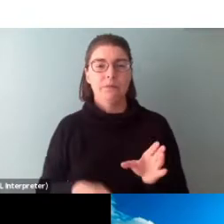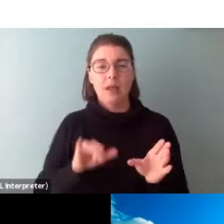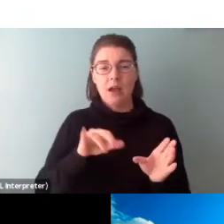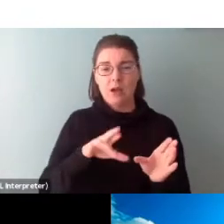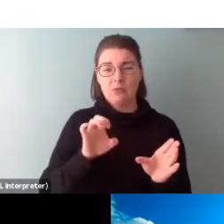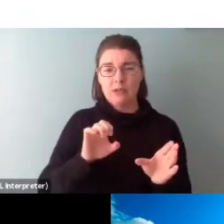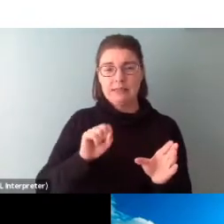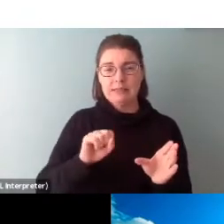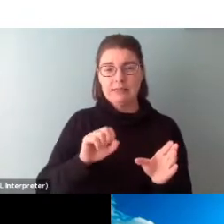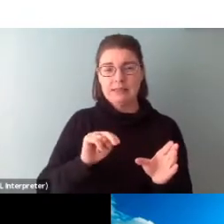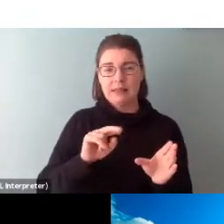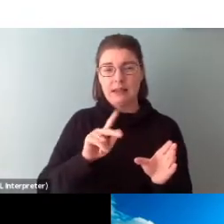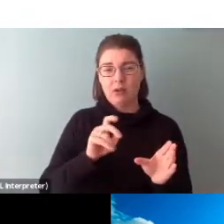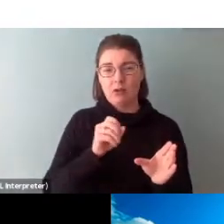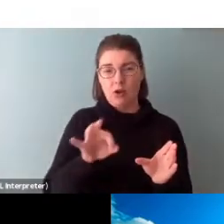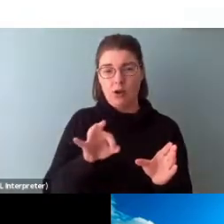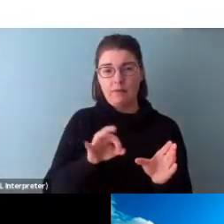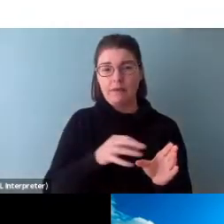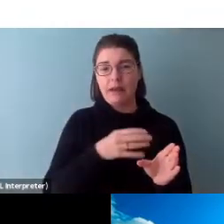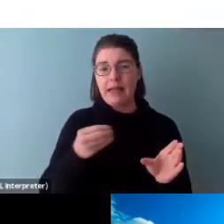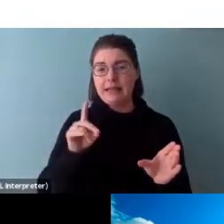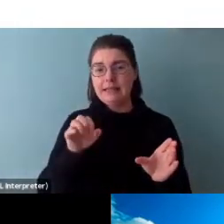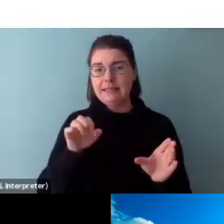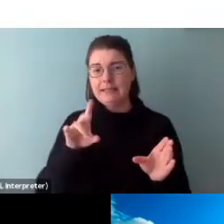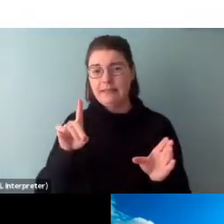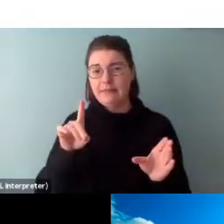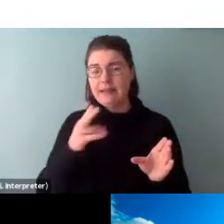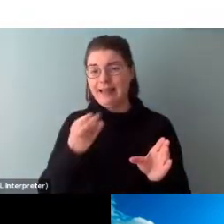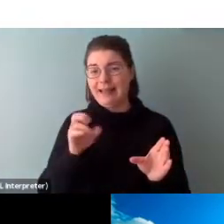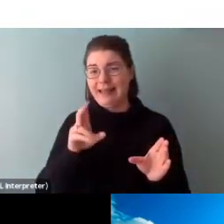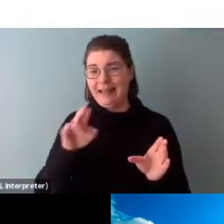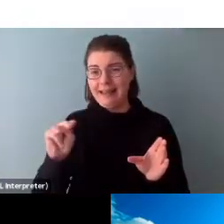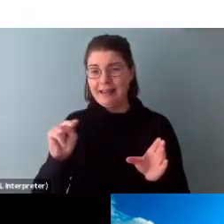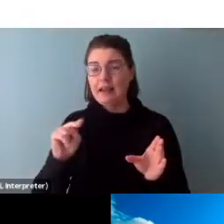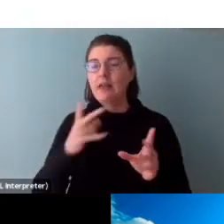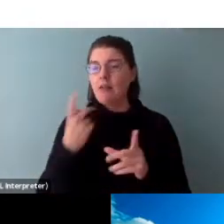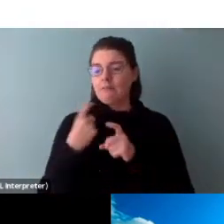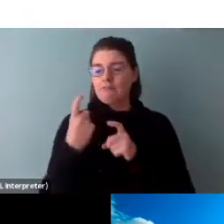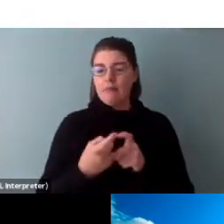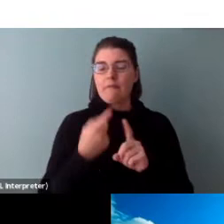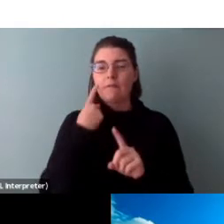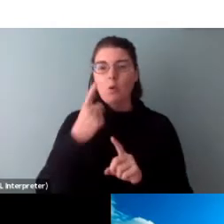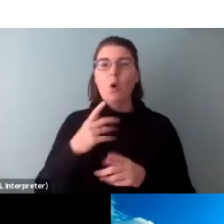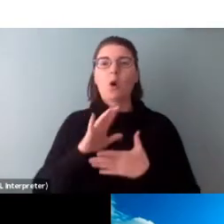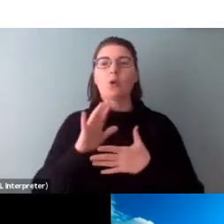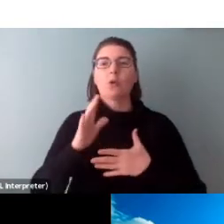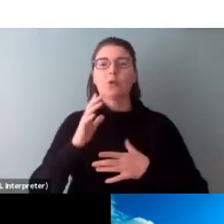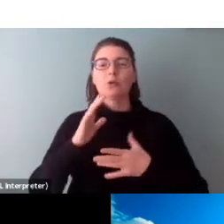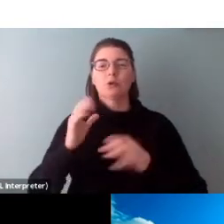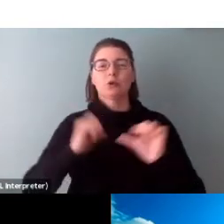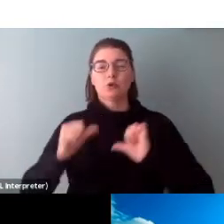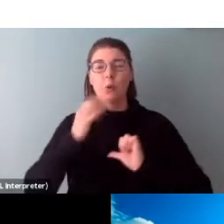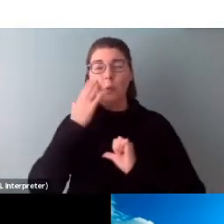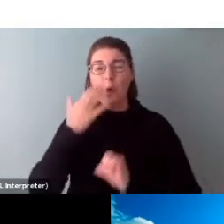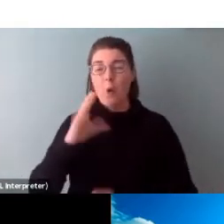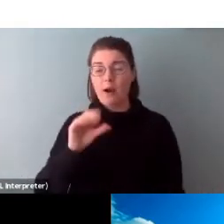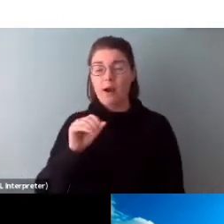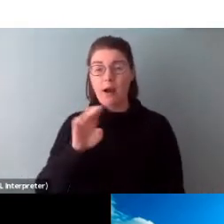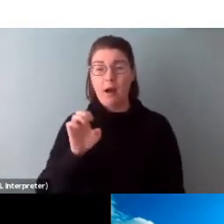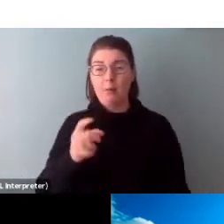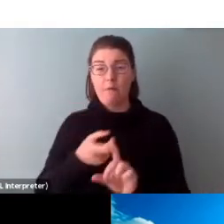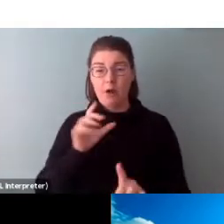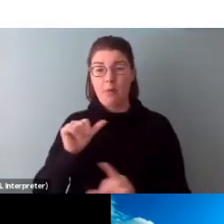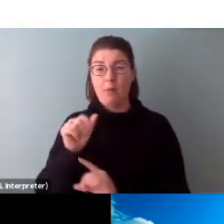a script for a musical called Come From Away, which went on to become a record-breaking Broadway hit. And